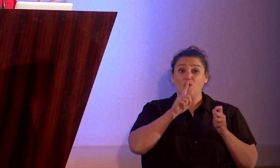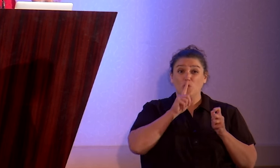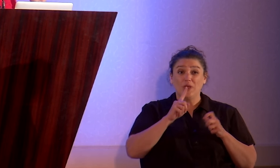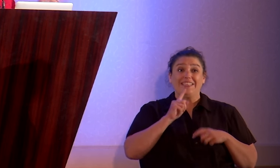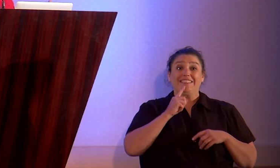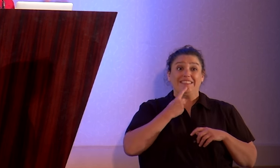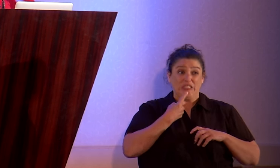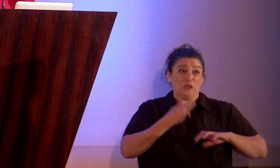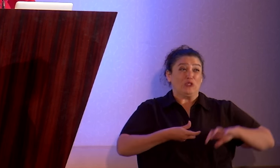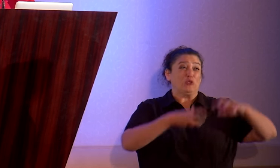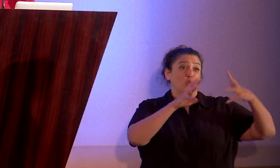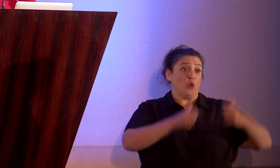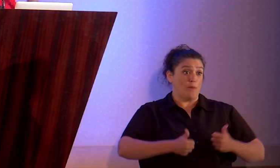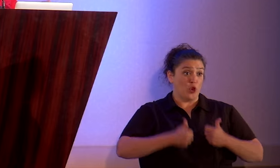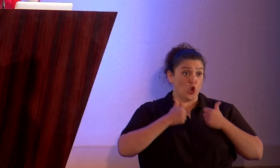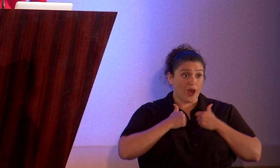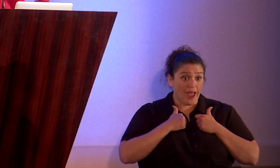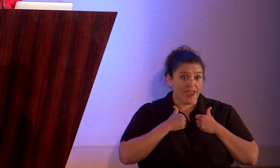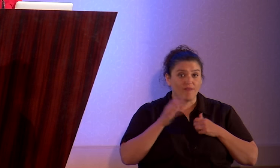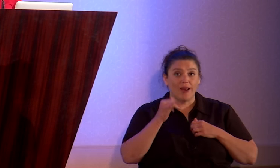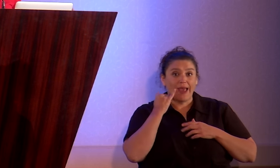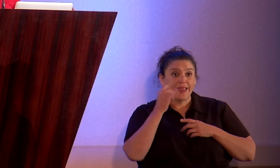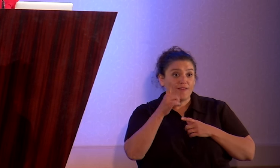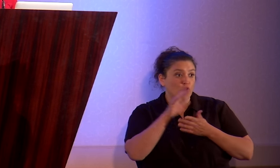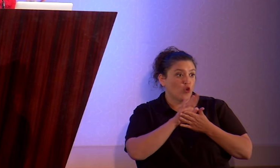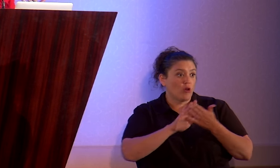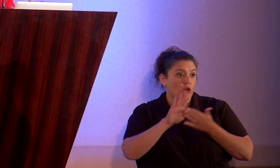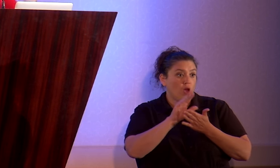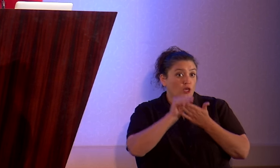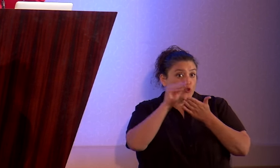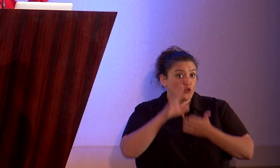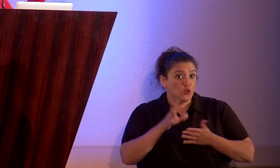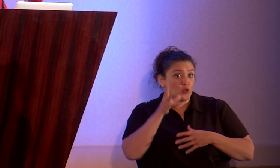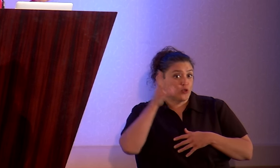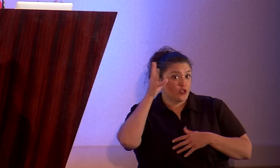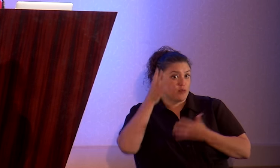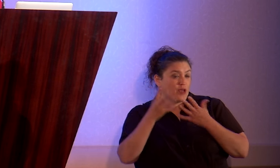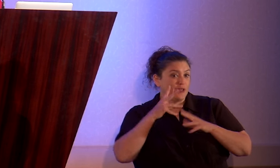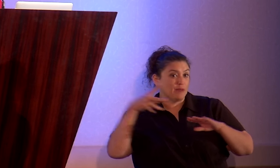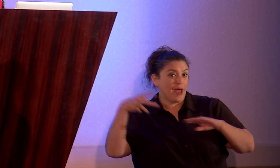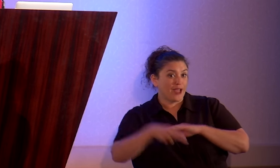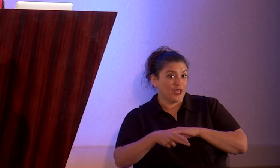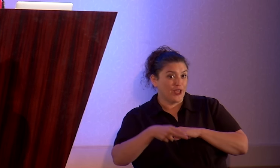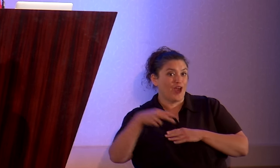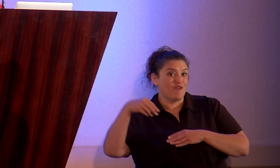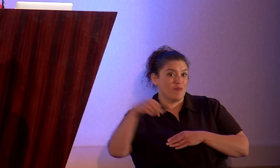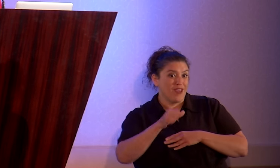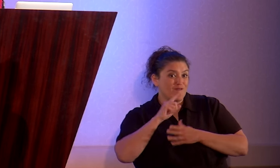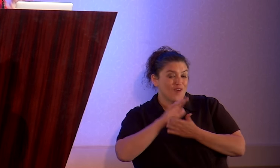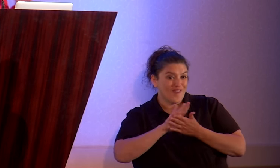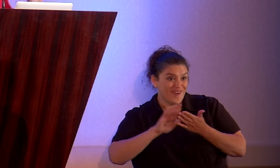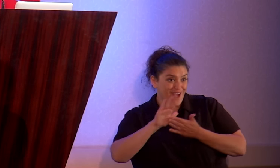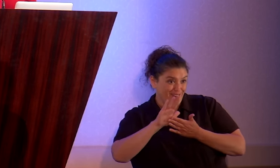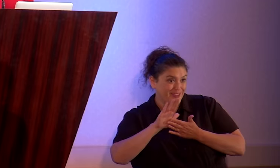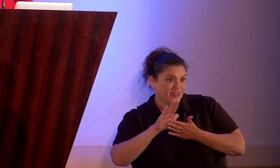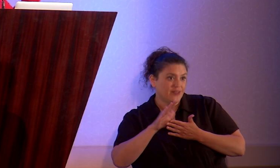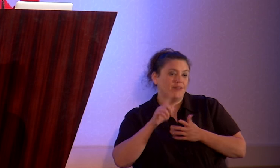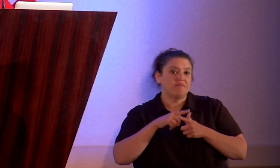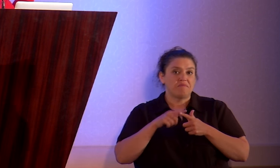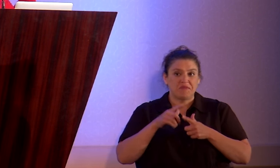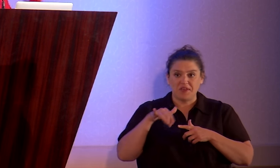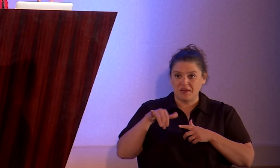screw up your life, you know, like if you're a college student whose parents might cut off your tuition because of your atheism, then yes,